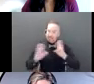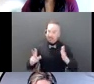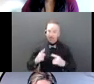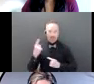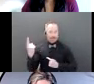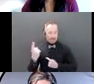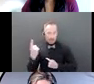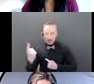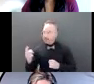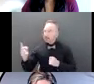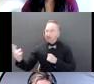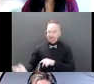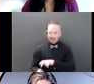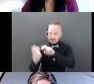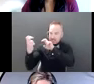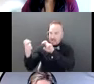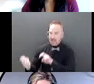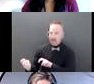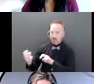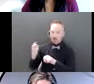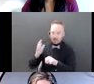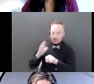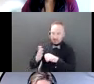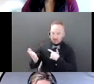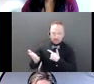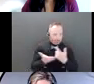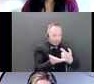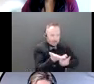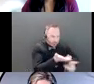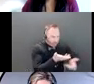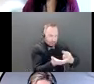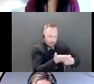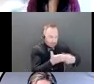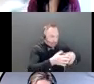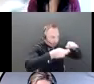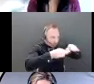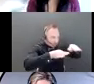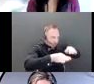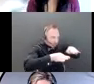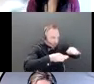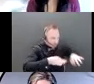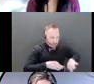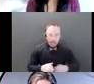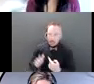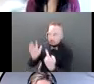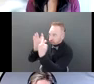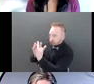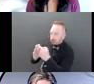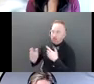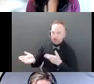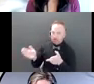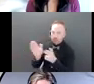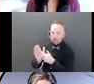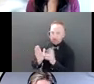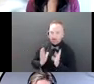you before you sign them. So you understand what it is that you're signing and agreeing to do. And then lastly, we always say,